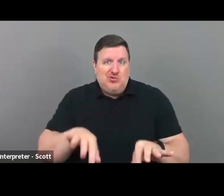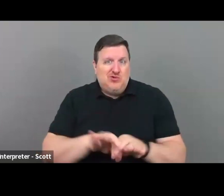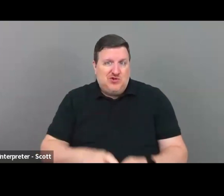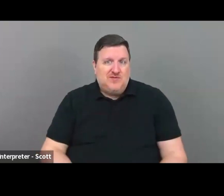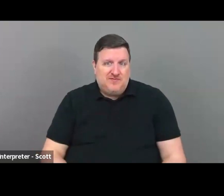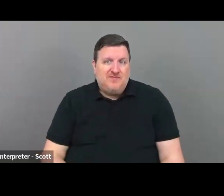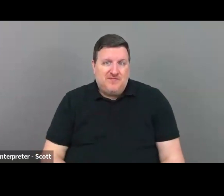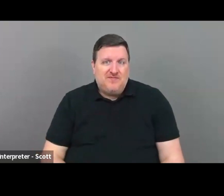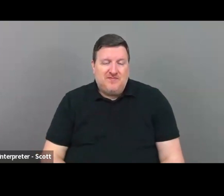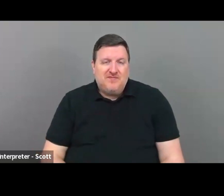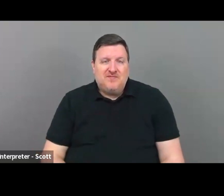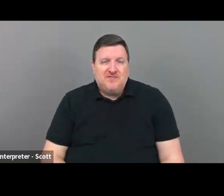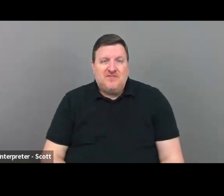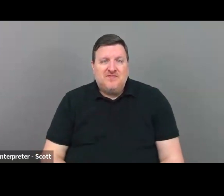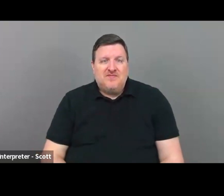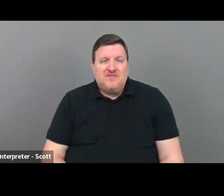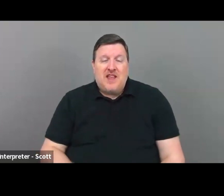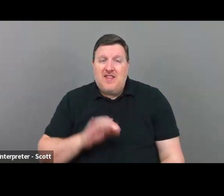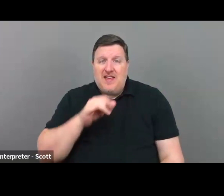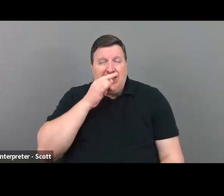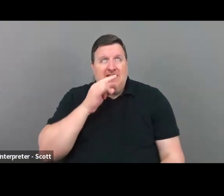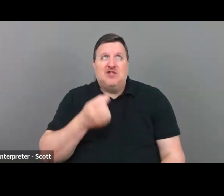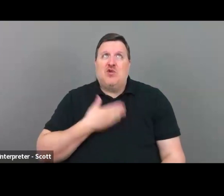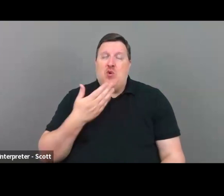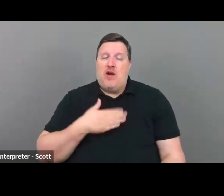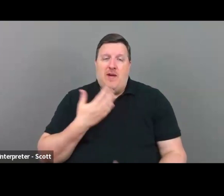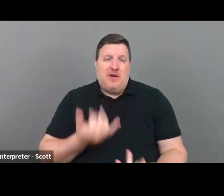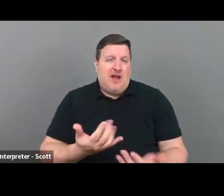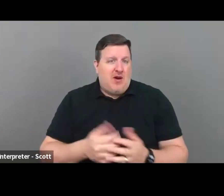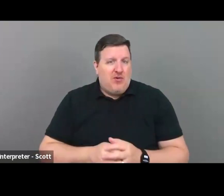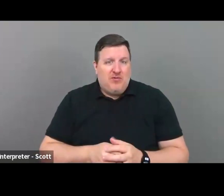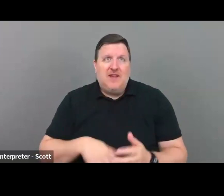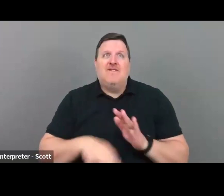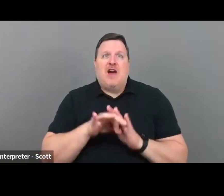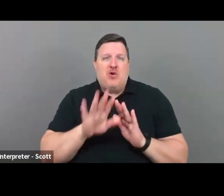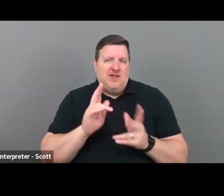man. This kid is so happy. Now he found his people.